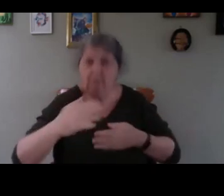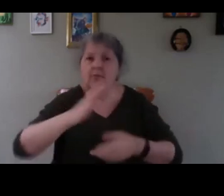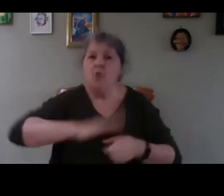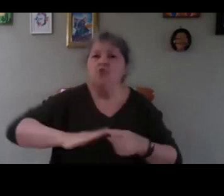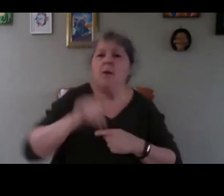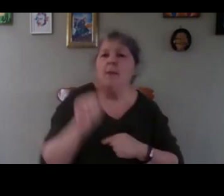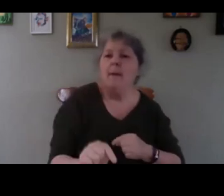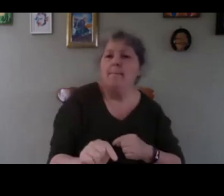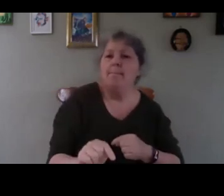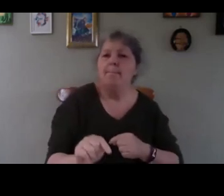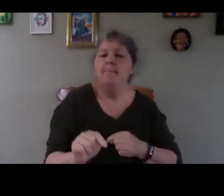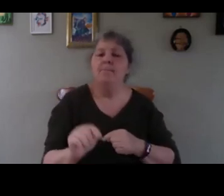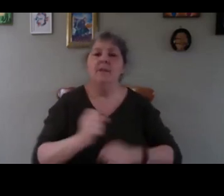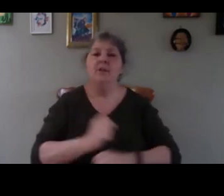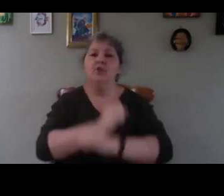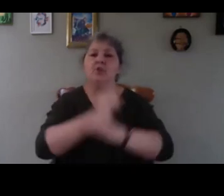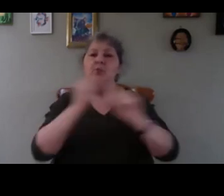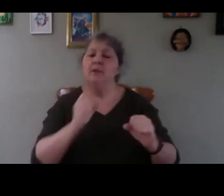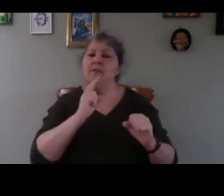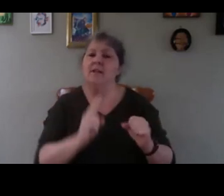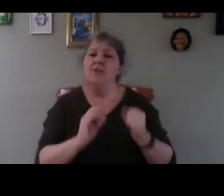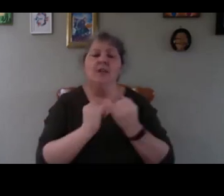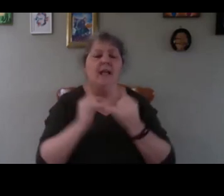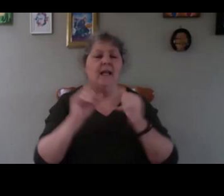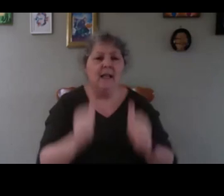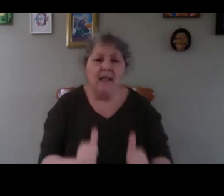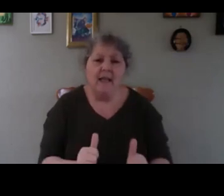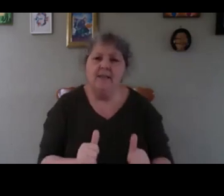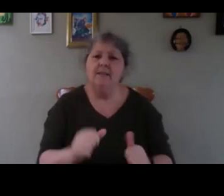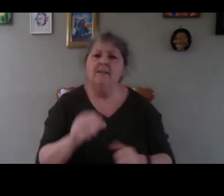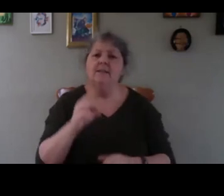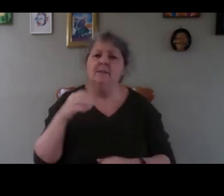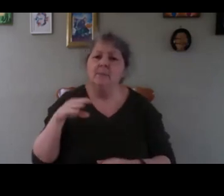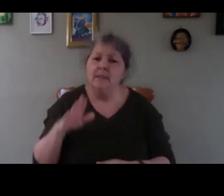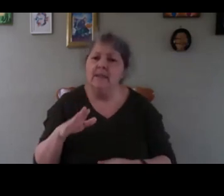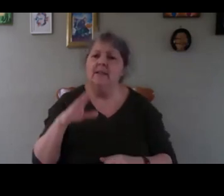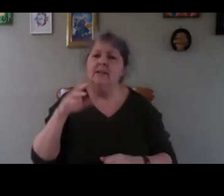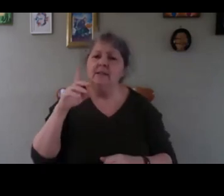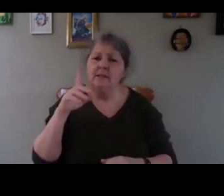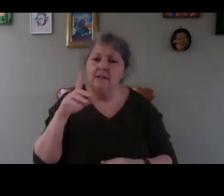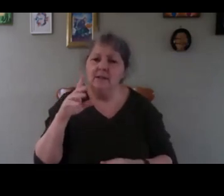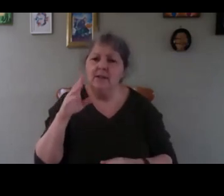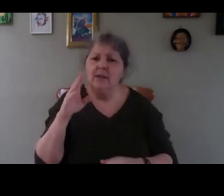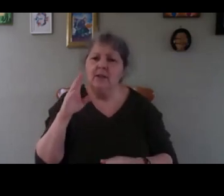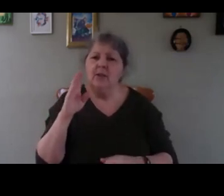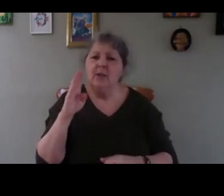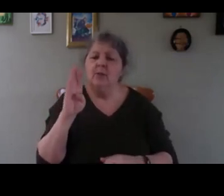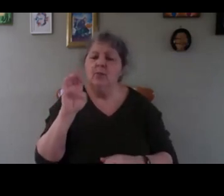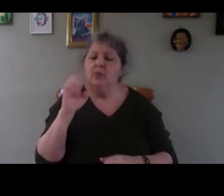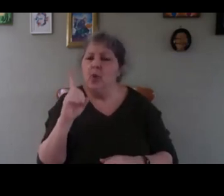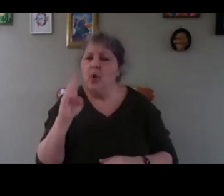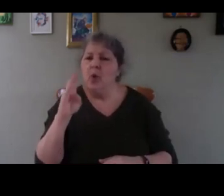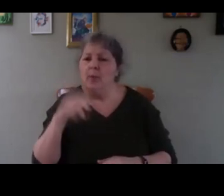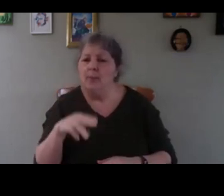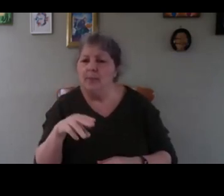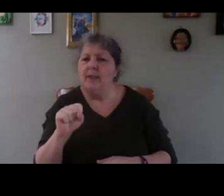all the spring veg like the lettuce the peas the broad beans onions leeks beetroot they can